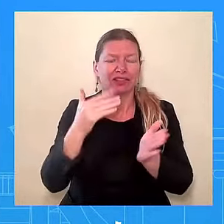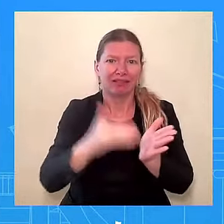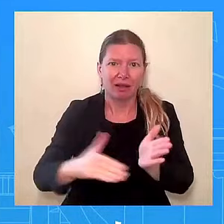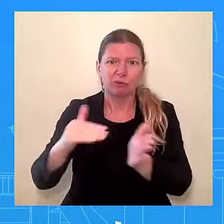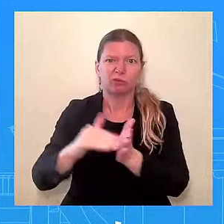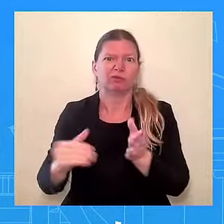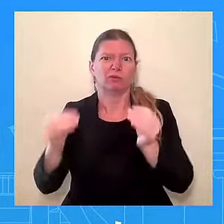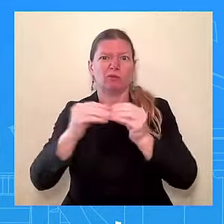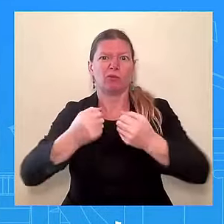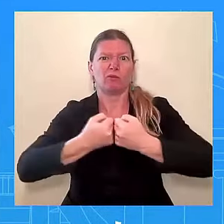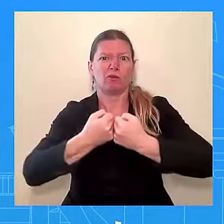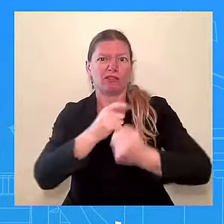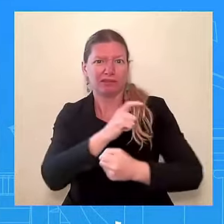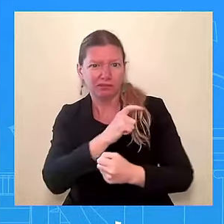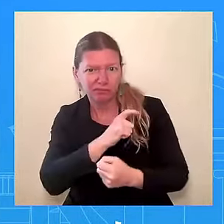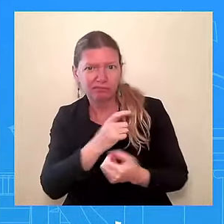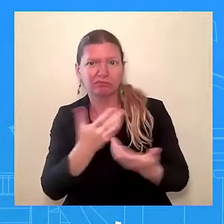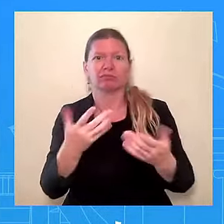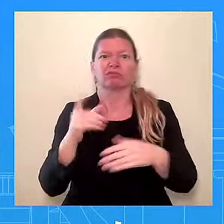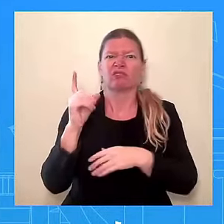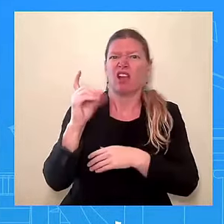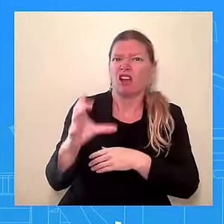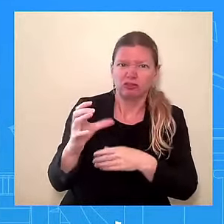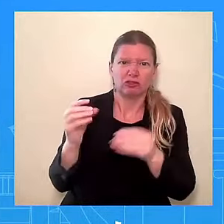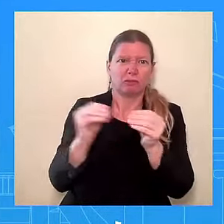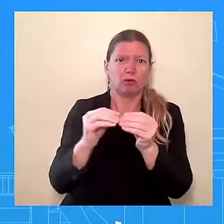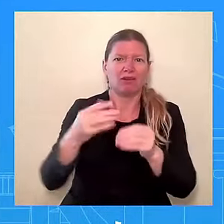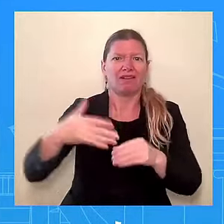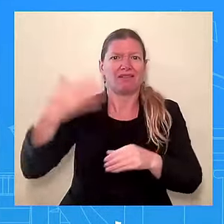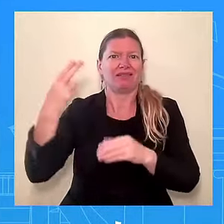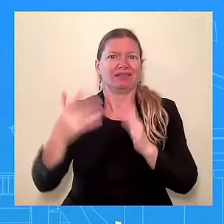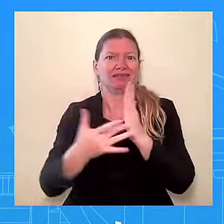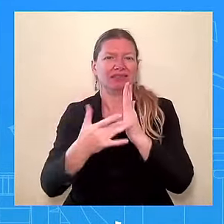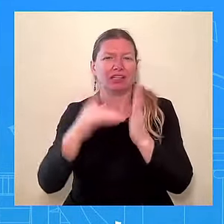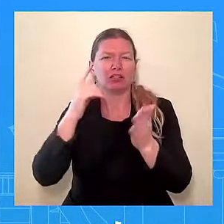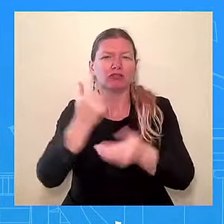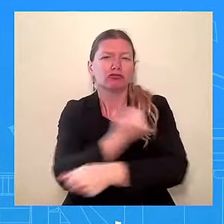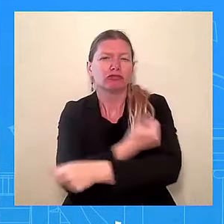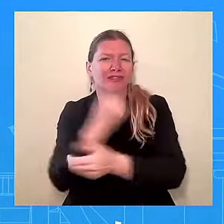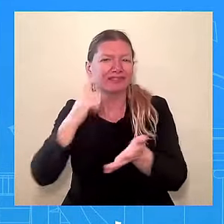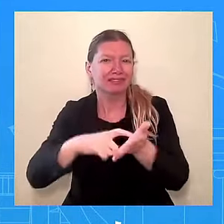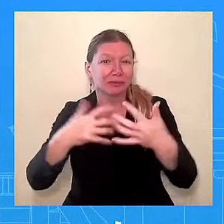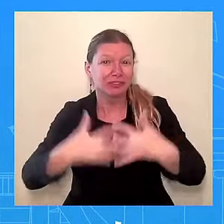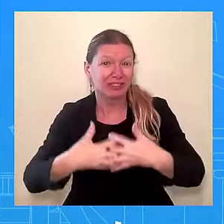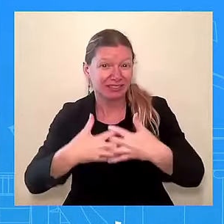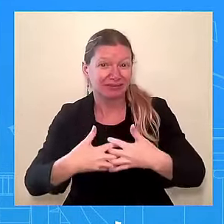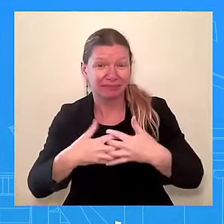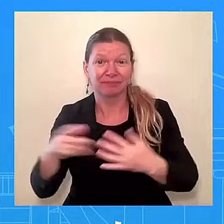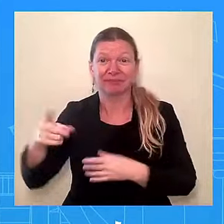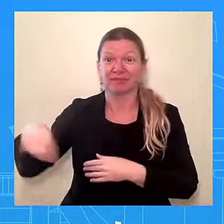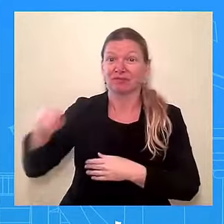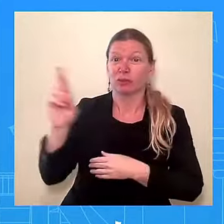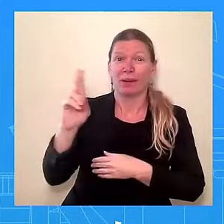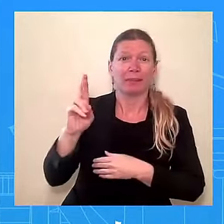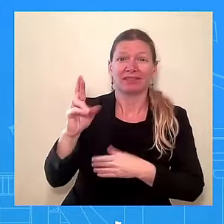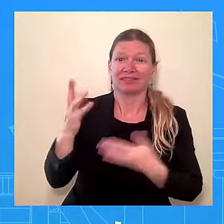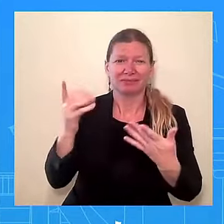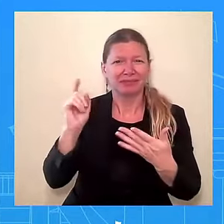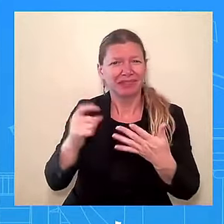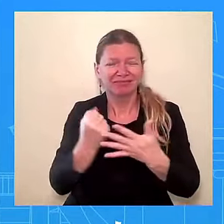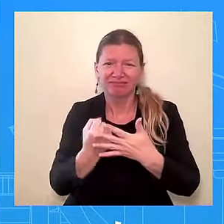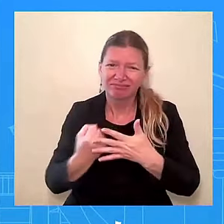over American safety and national security. And today, as you can see, we have two guests joining us to speak on both